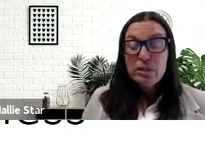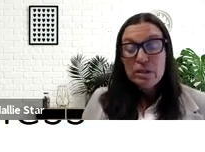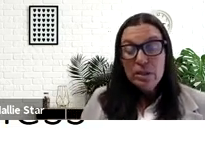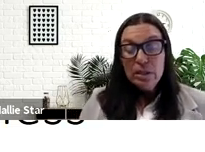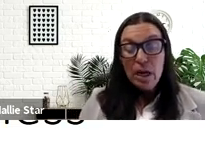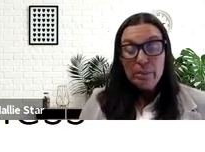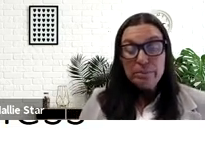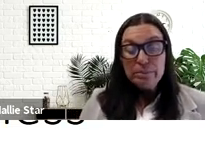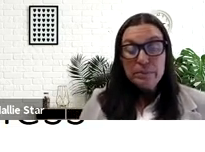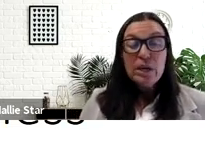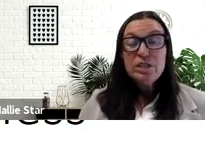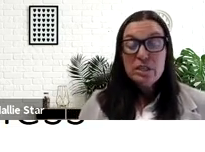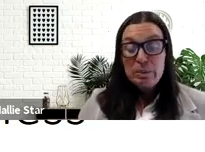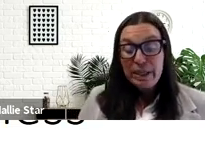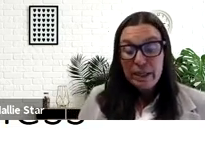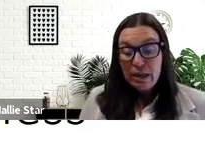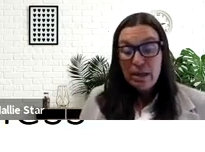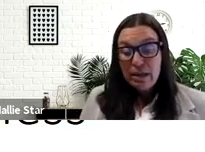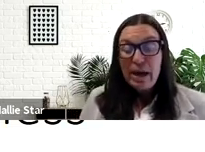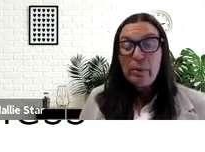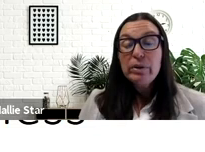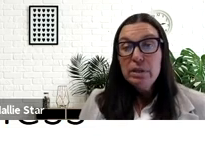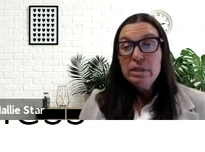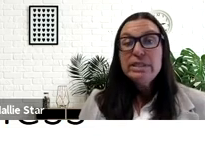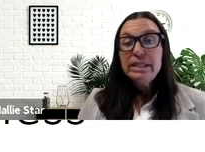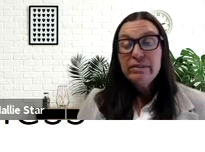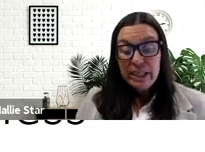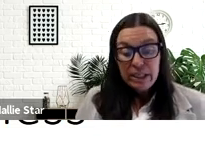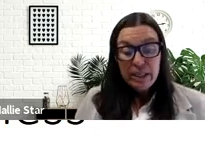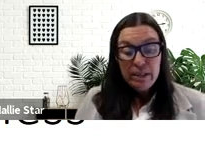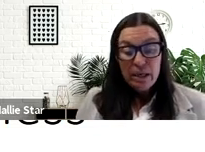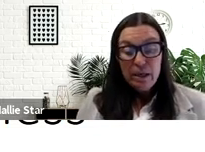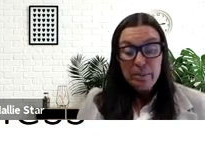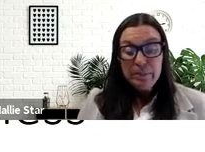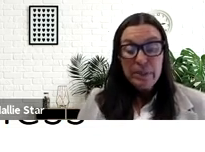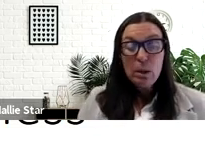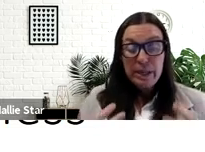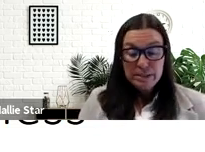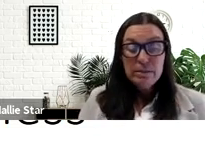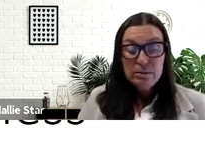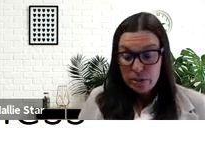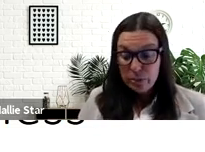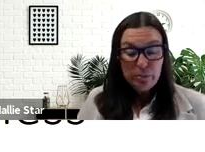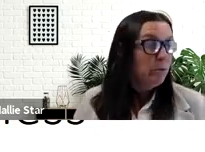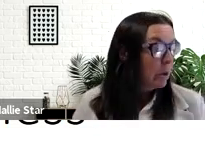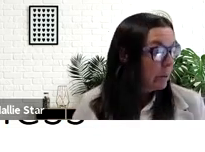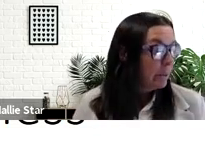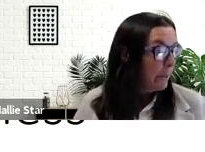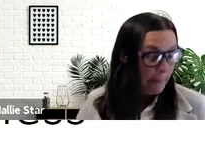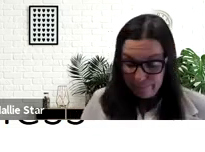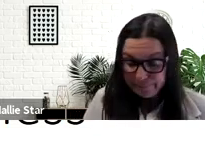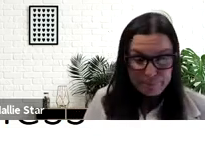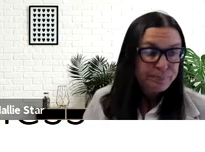personal consciousness building. And that will significantly help us to move